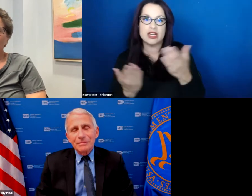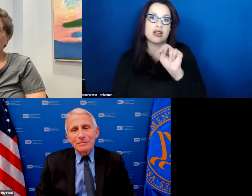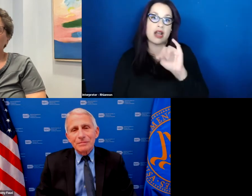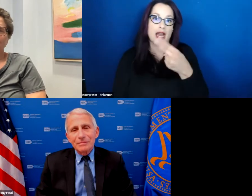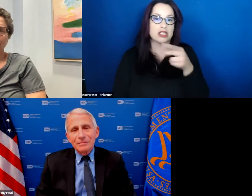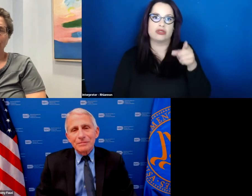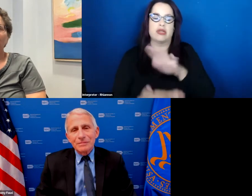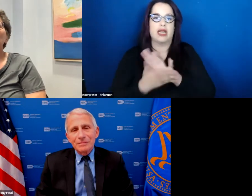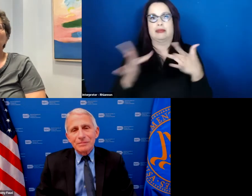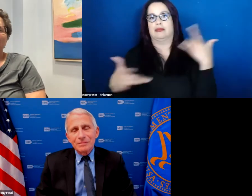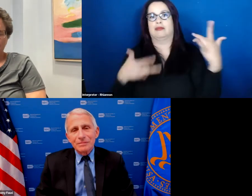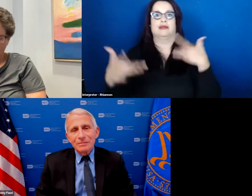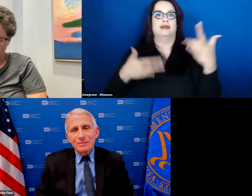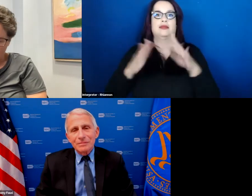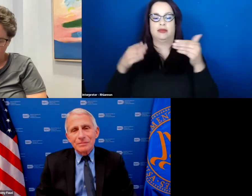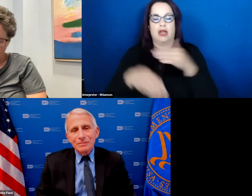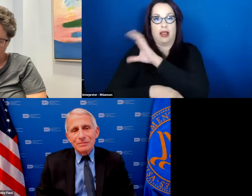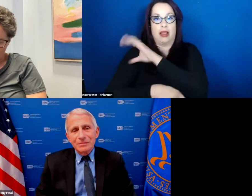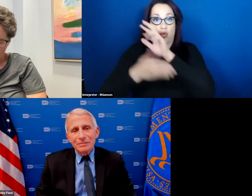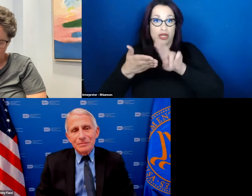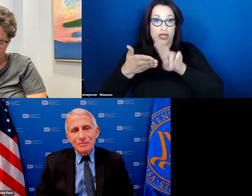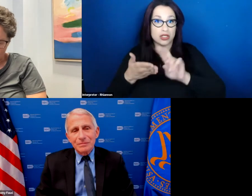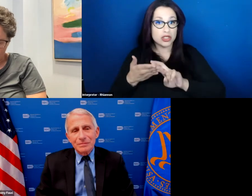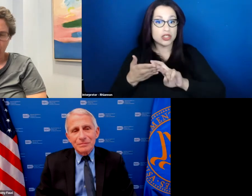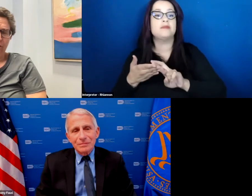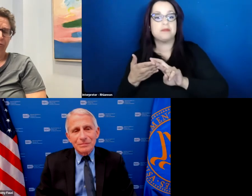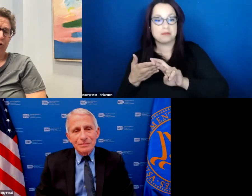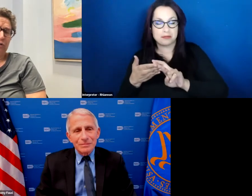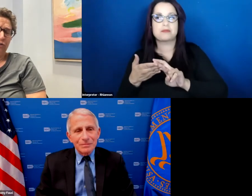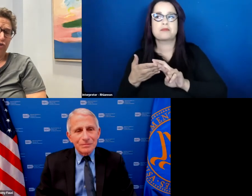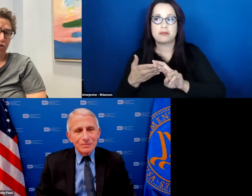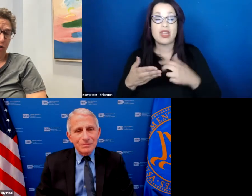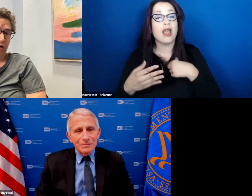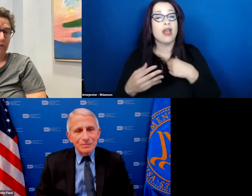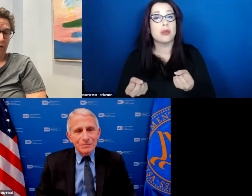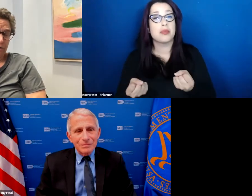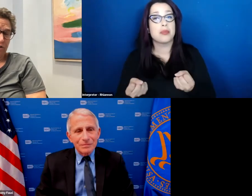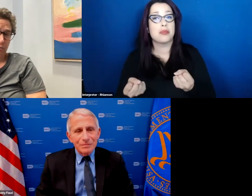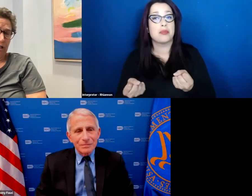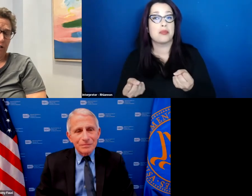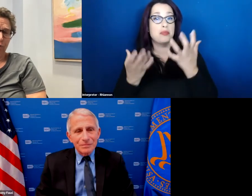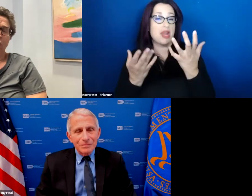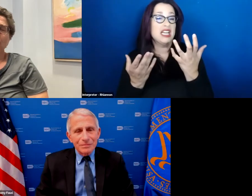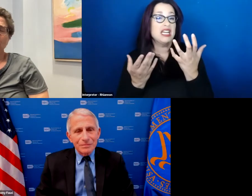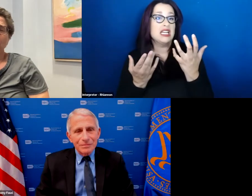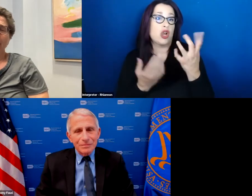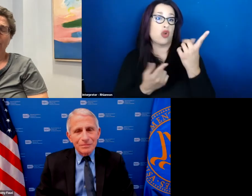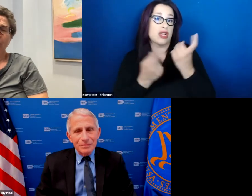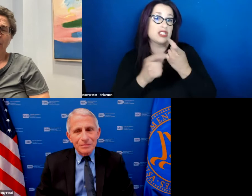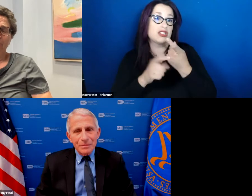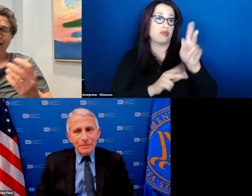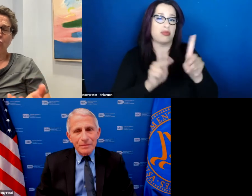excited about clinical research there are a number of questions from folks at the start of their decision making process